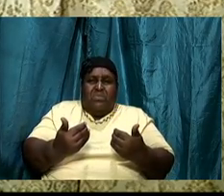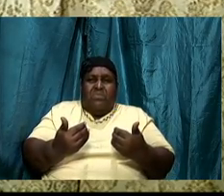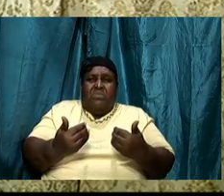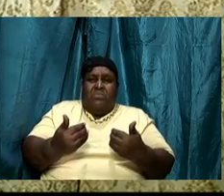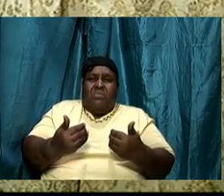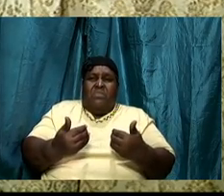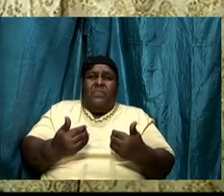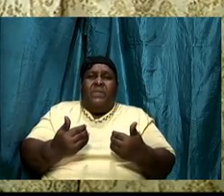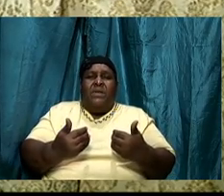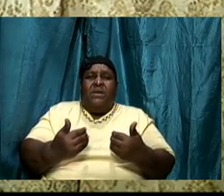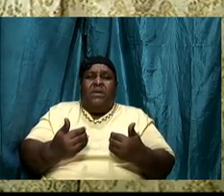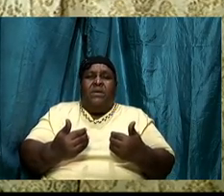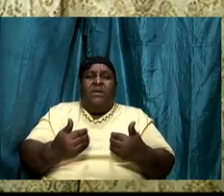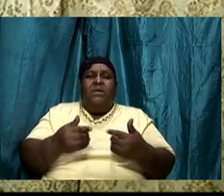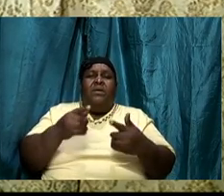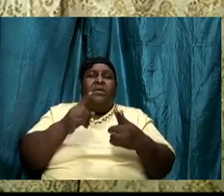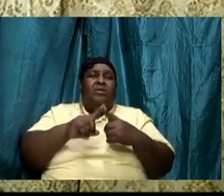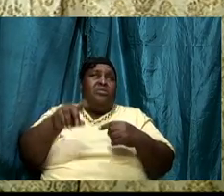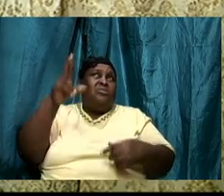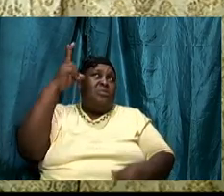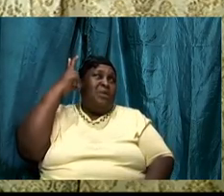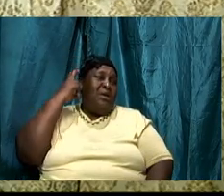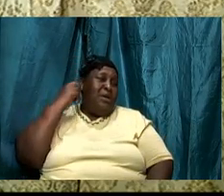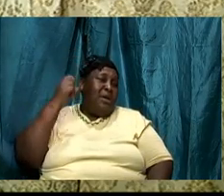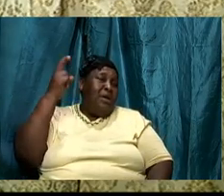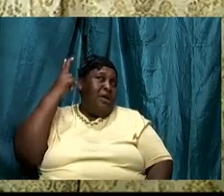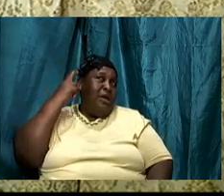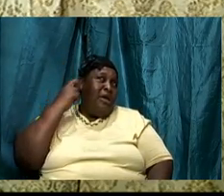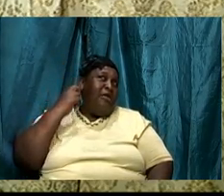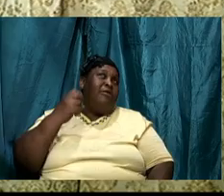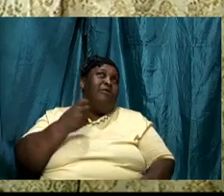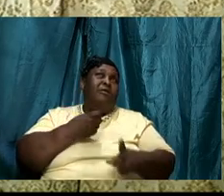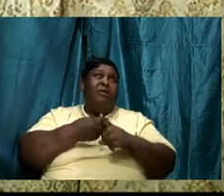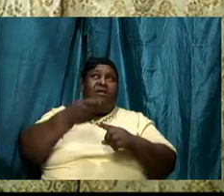to hear from God